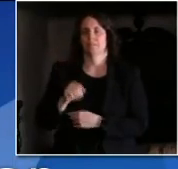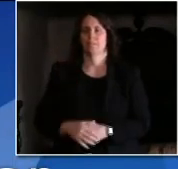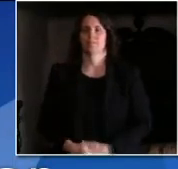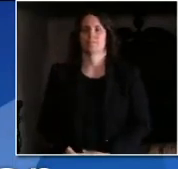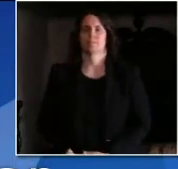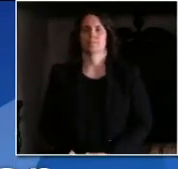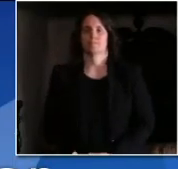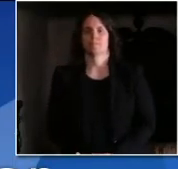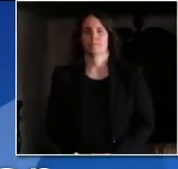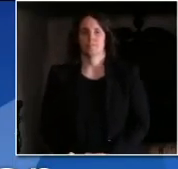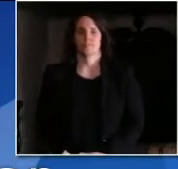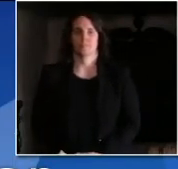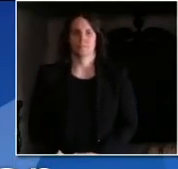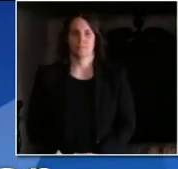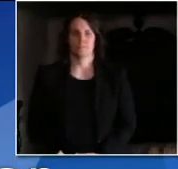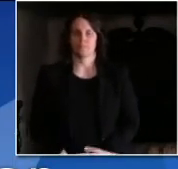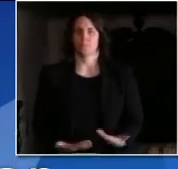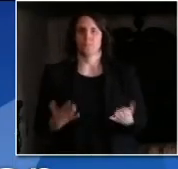Dylan Brogan